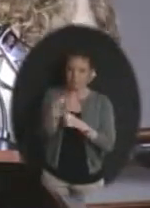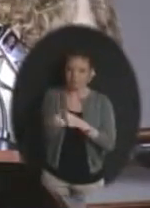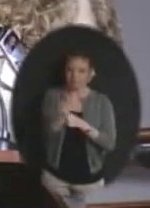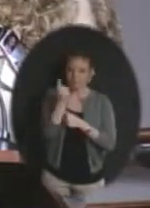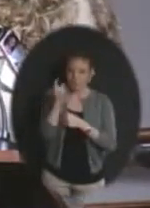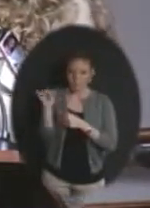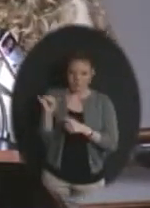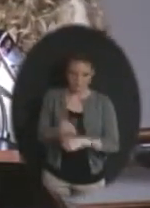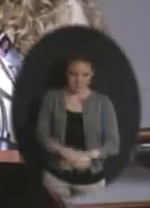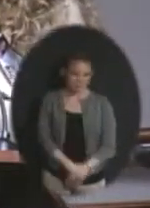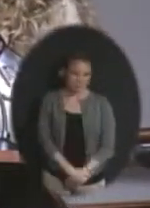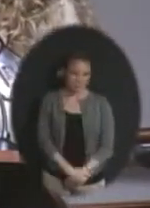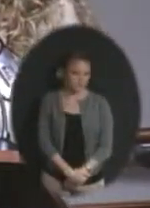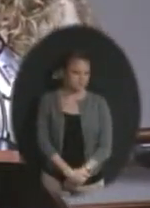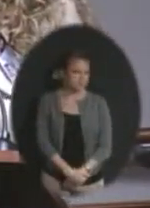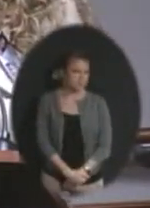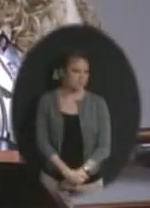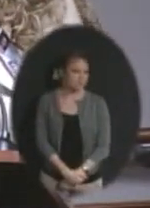Thank